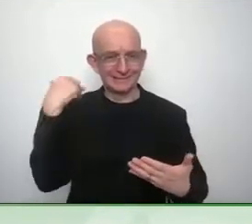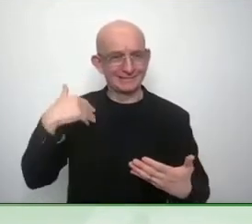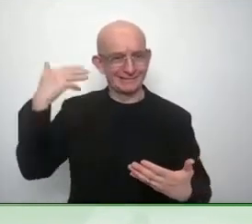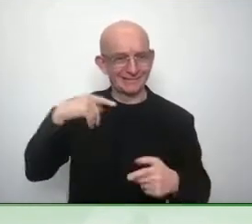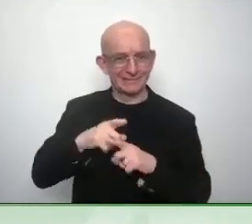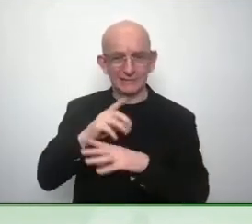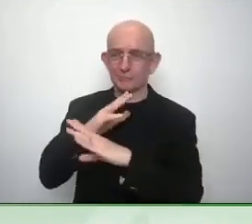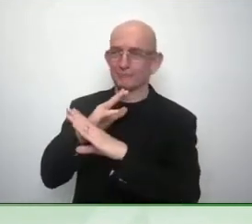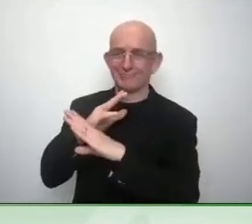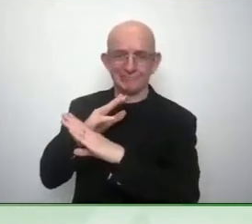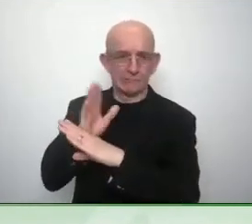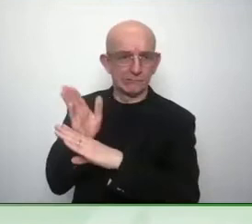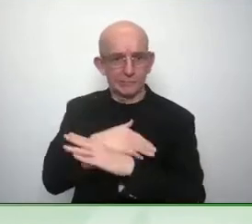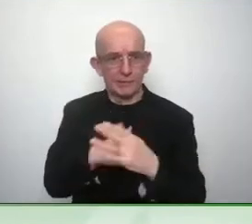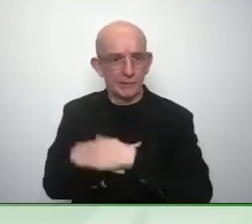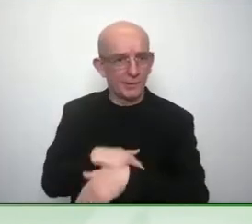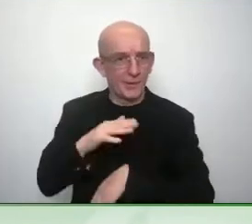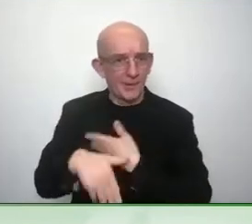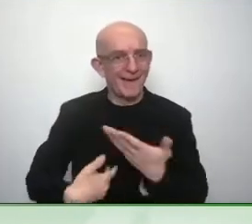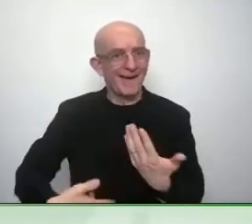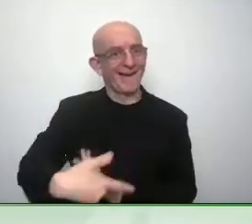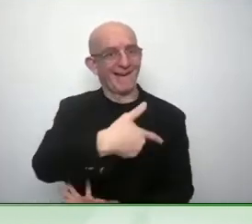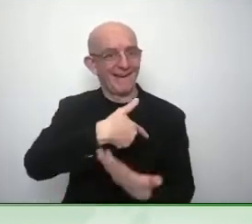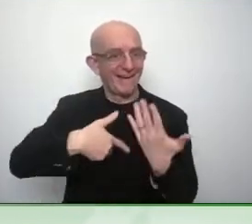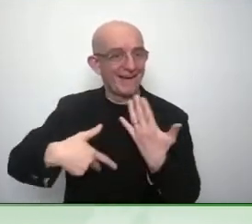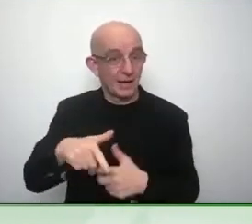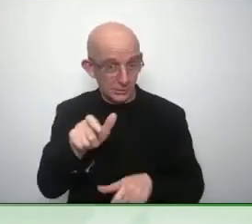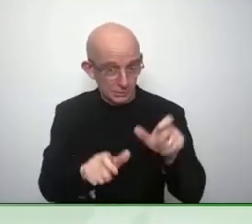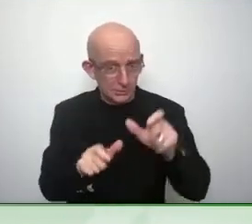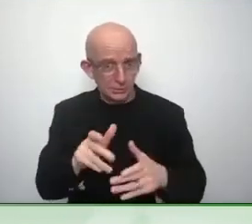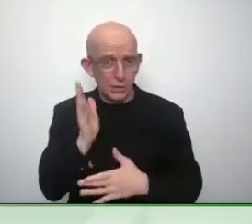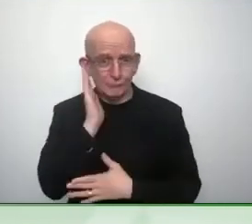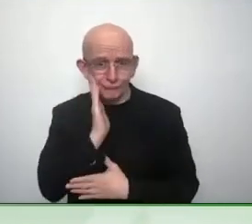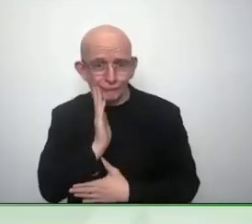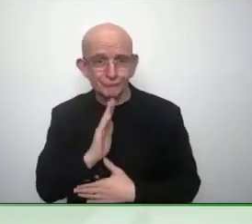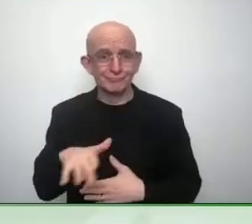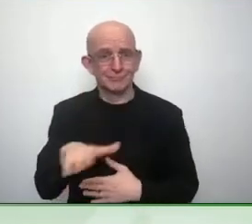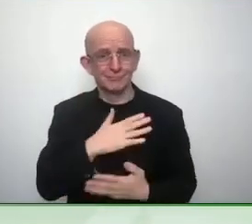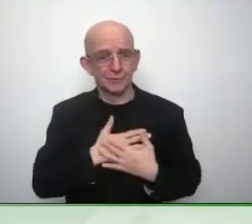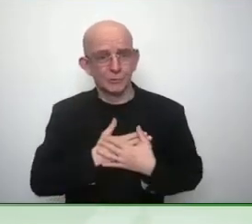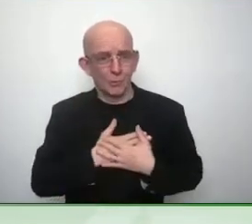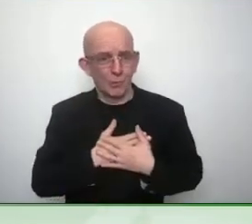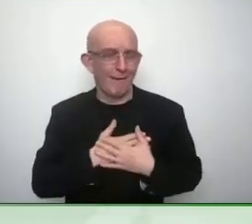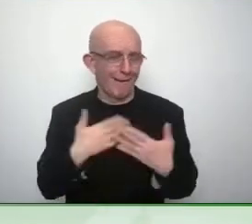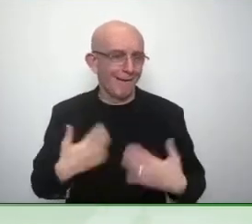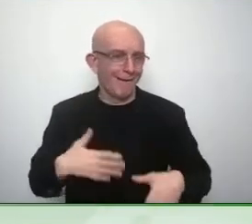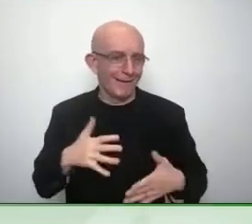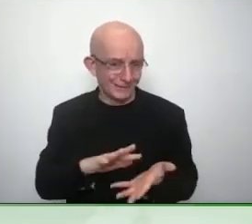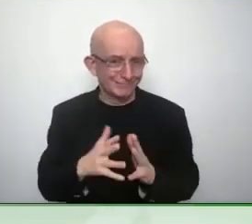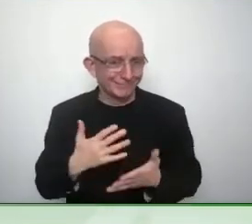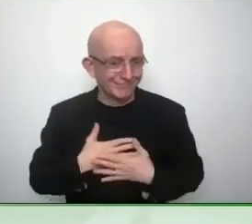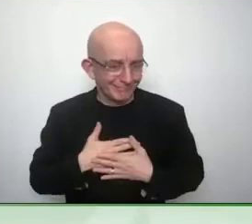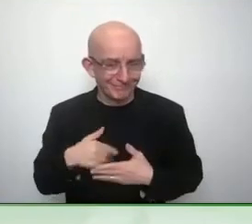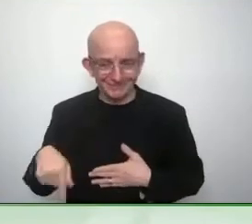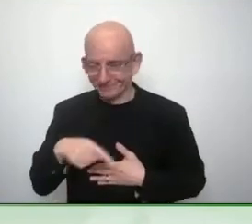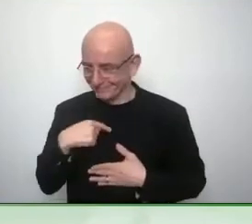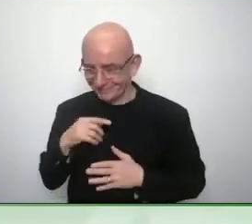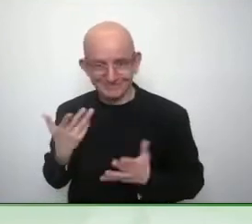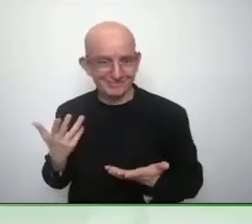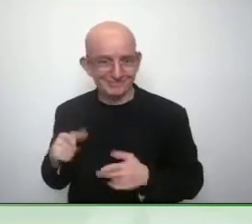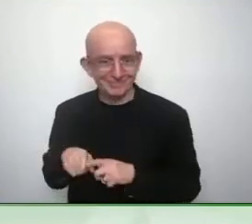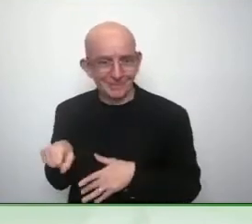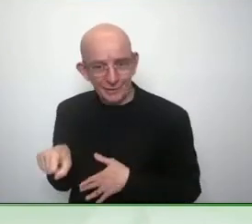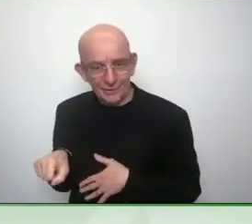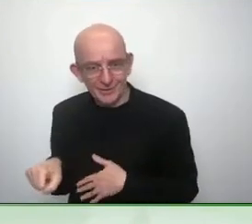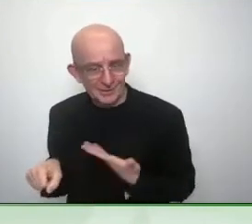we have to really dig into the identity of who we really are is it okay for me to say I'm 63 years old no it's not